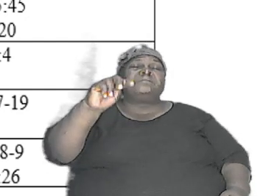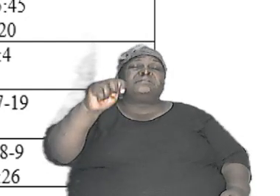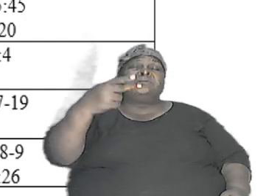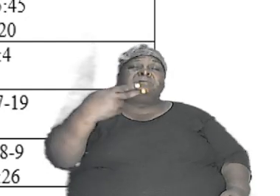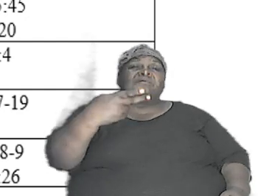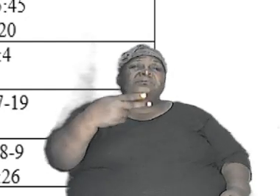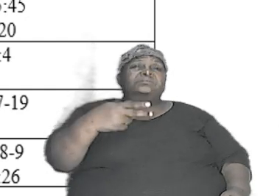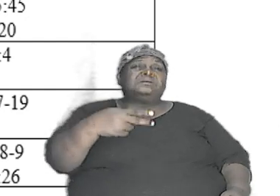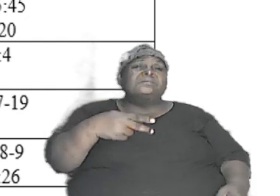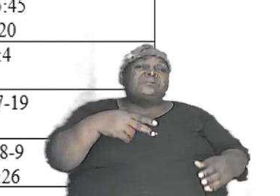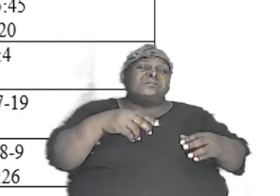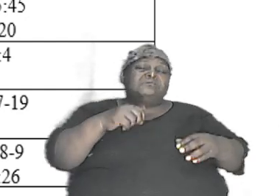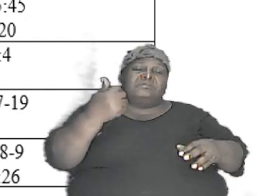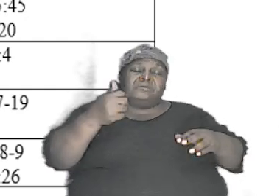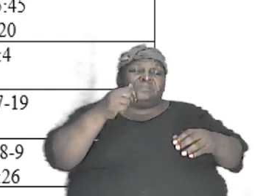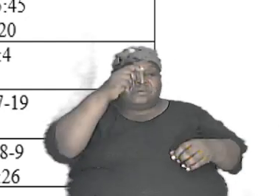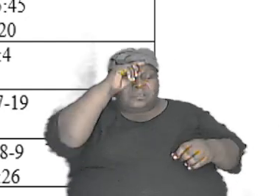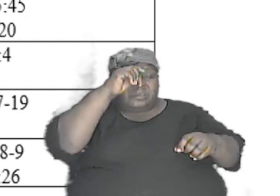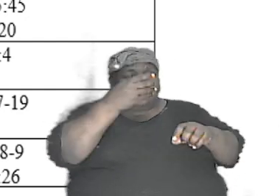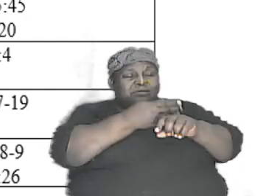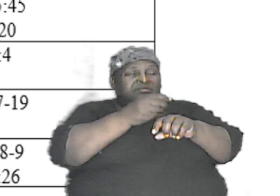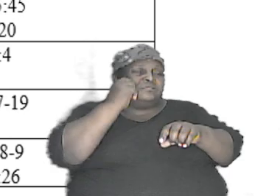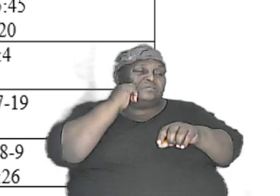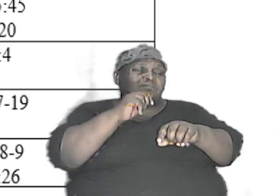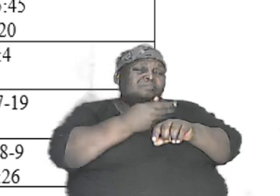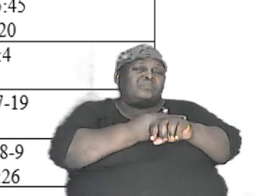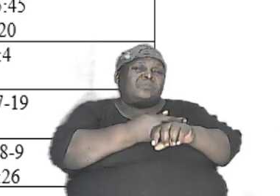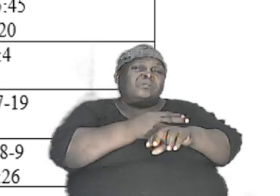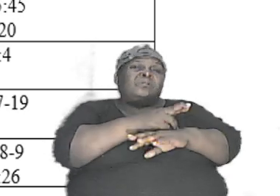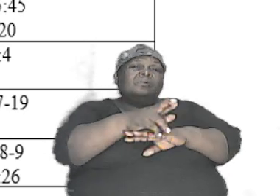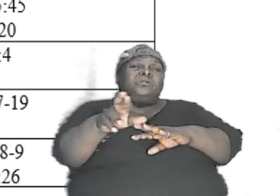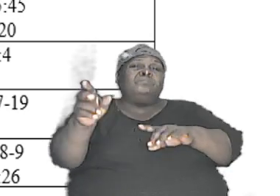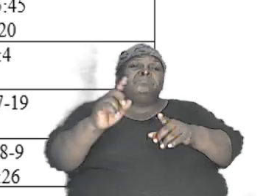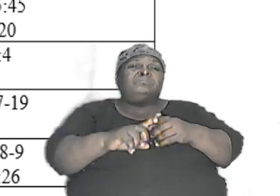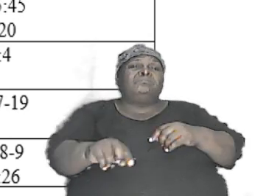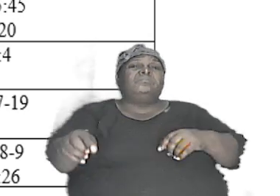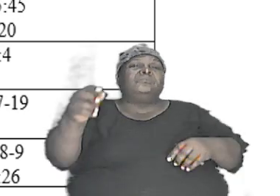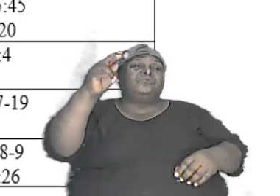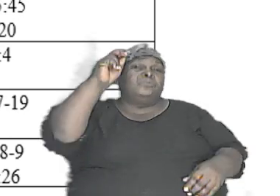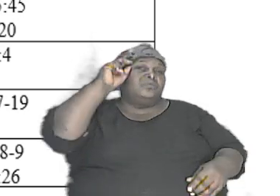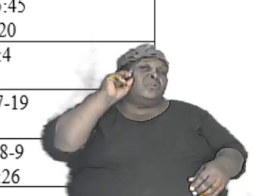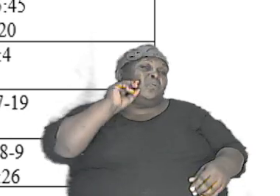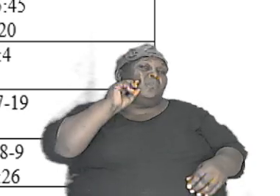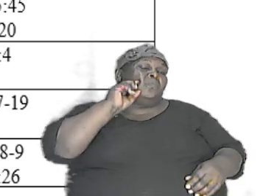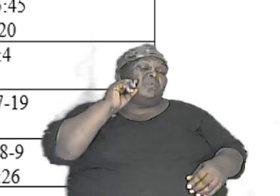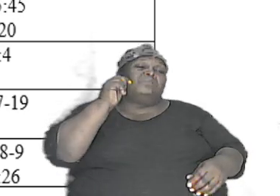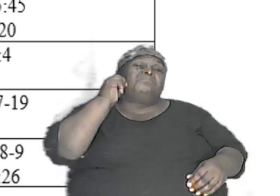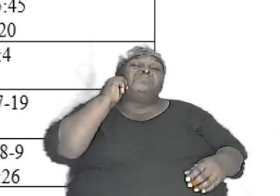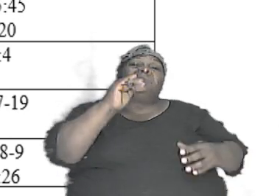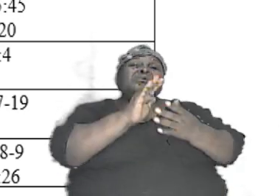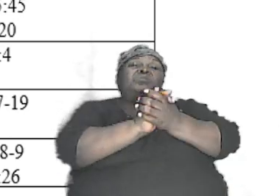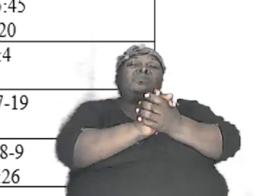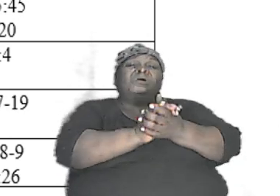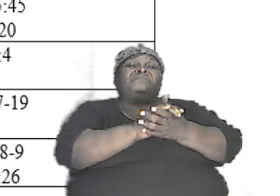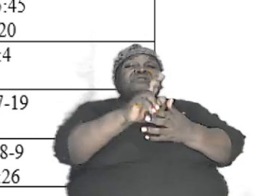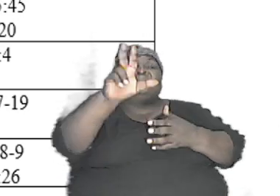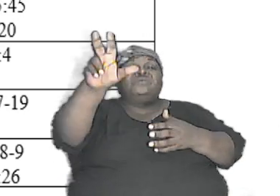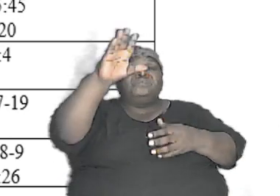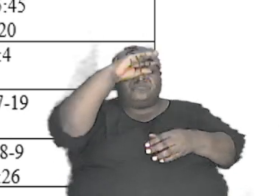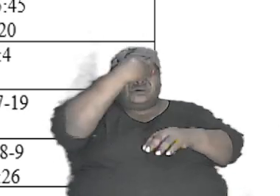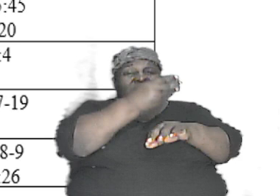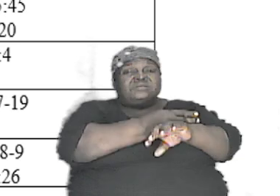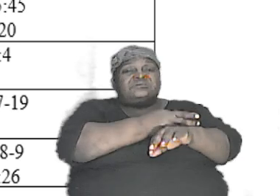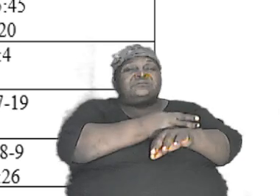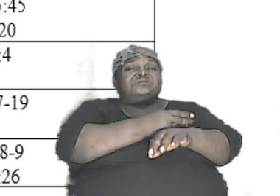others and it reached to the point where only Noah and his wife his three sons and their